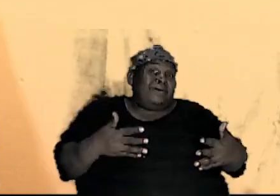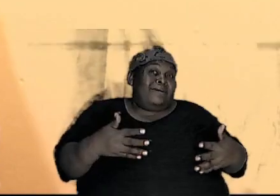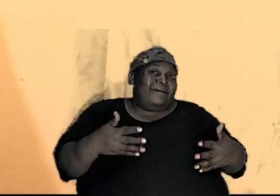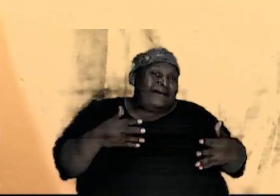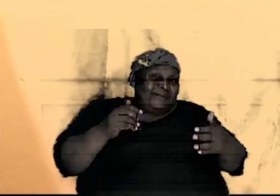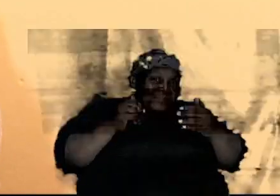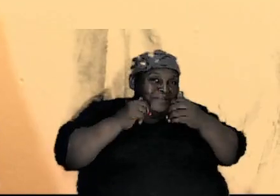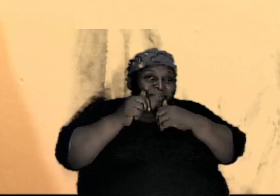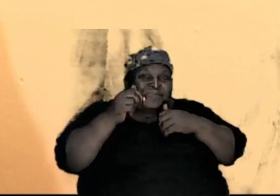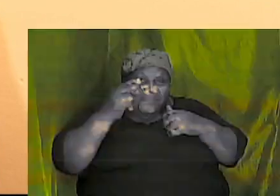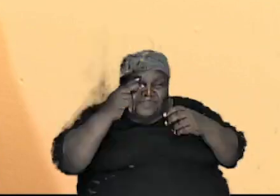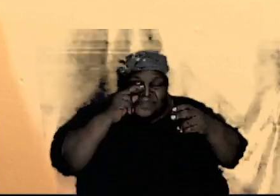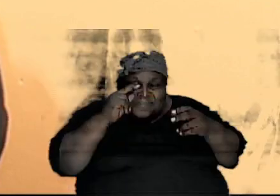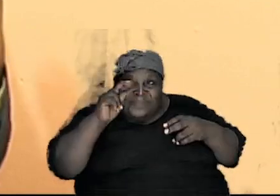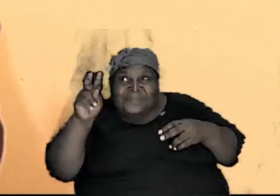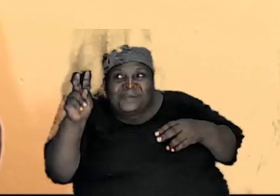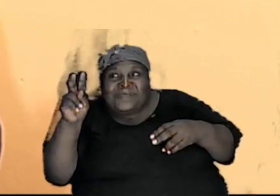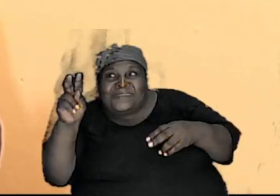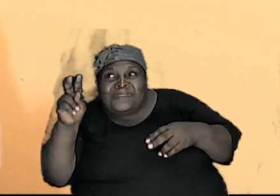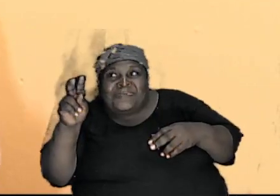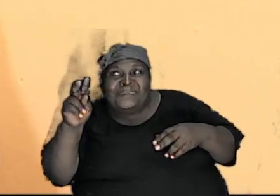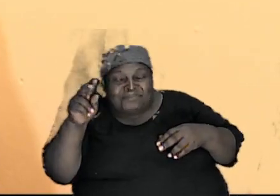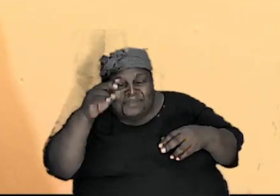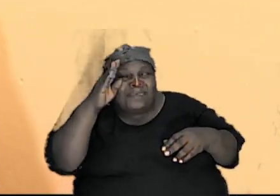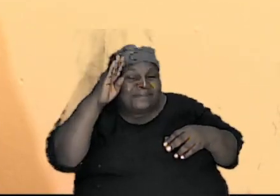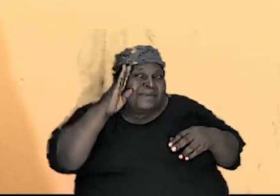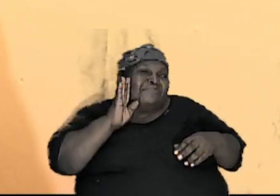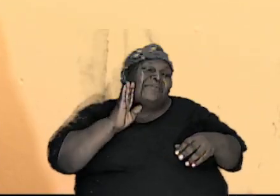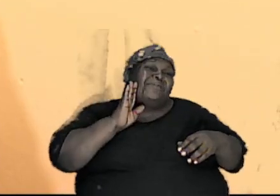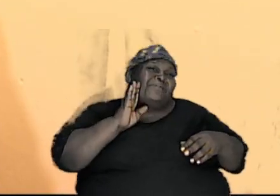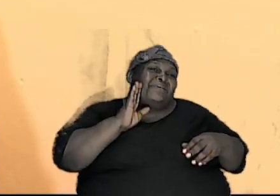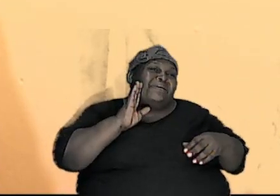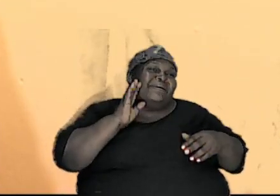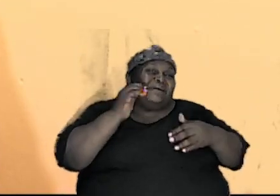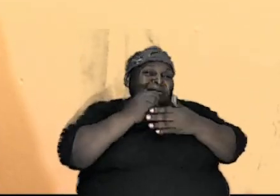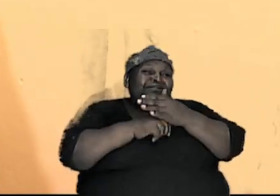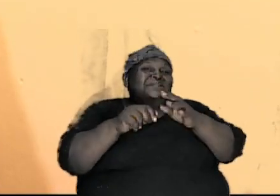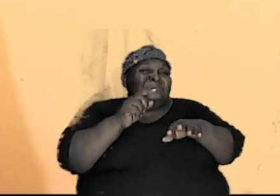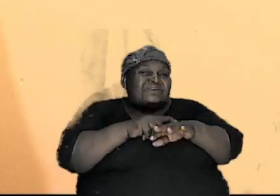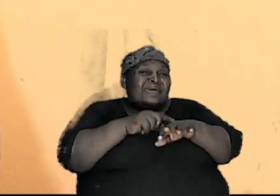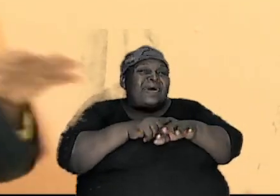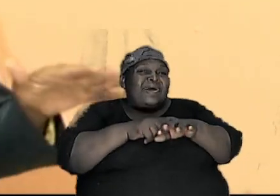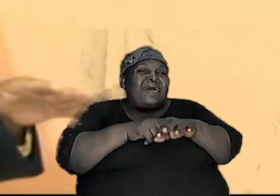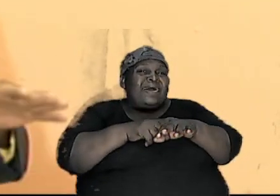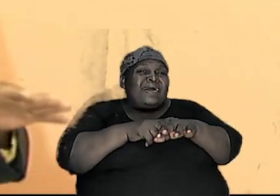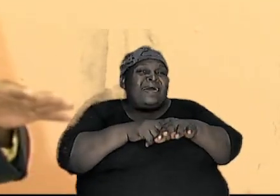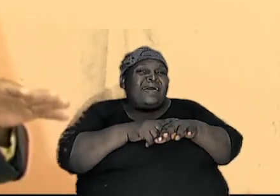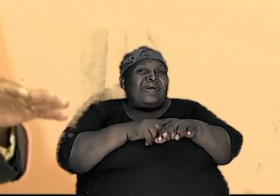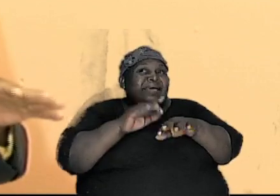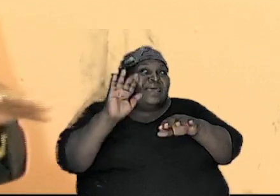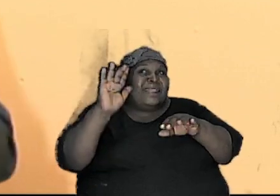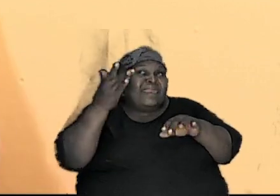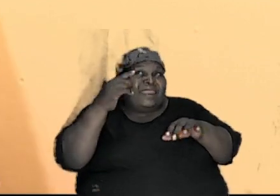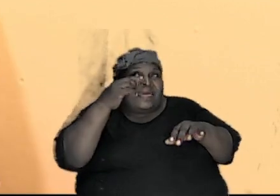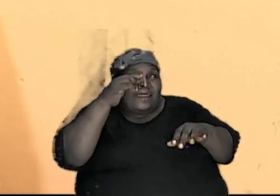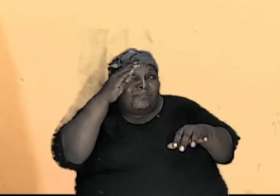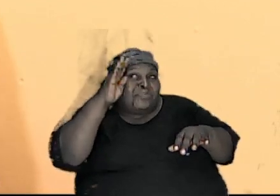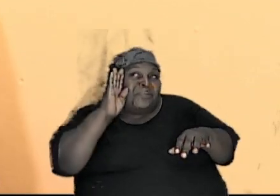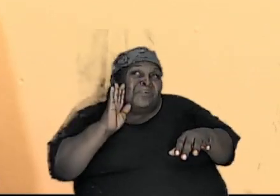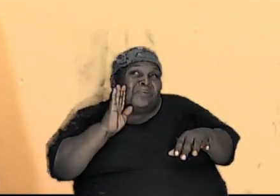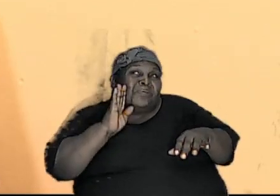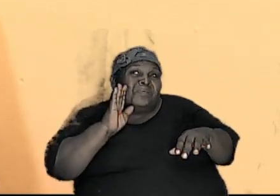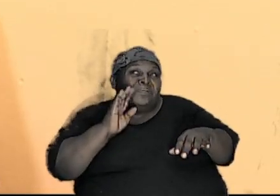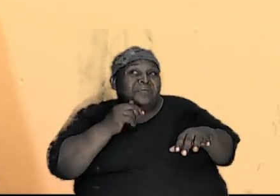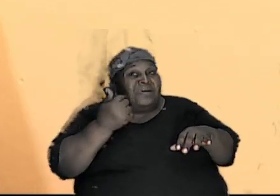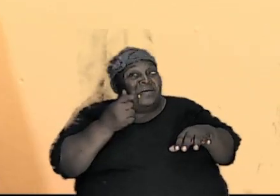to look into my eyes to see if it is brown but they are brown and at a certain time of the day they are light brown at another time